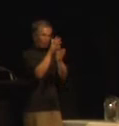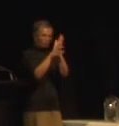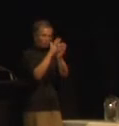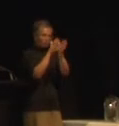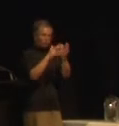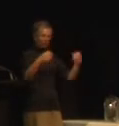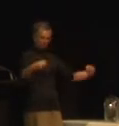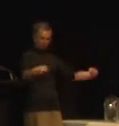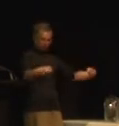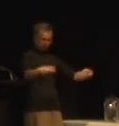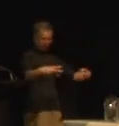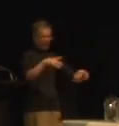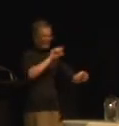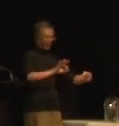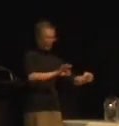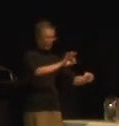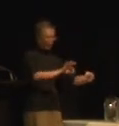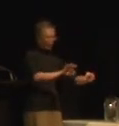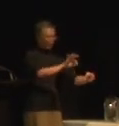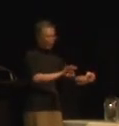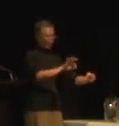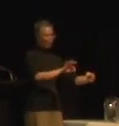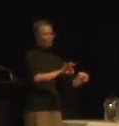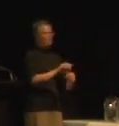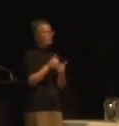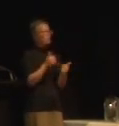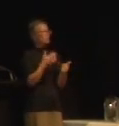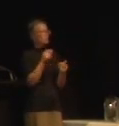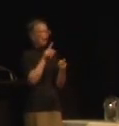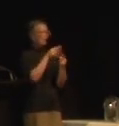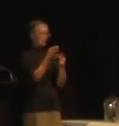and other people find them distracting. So it's good to give people the option.